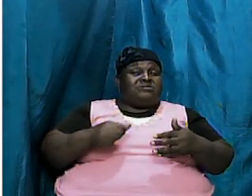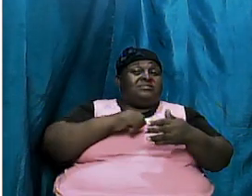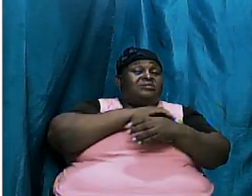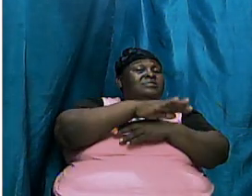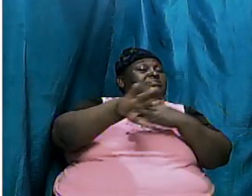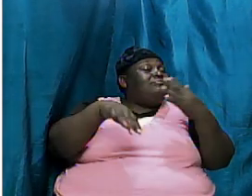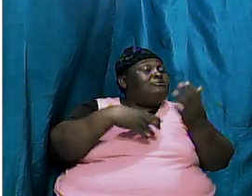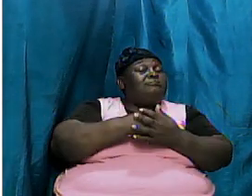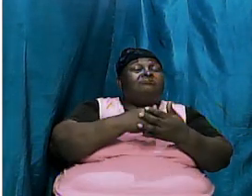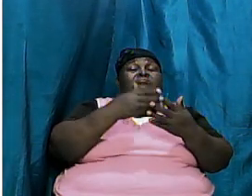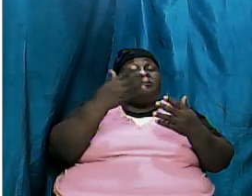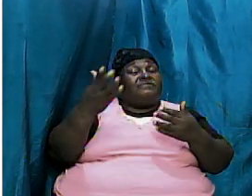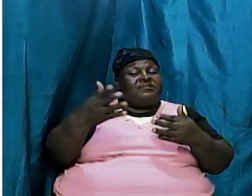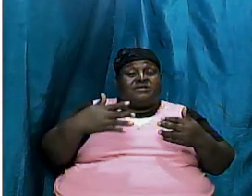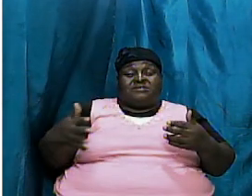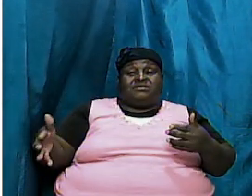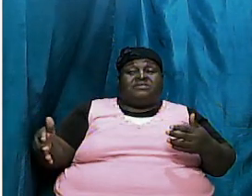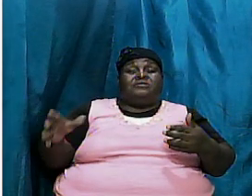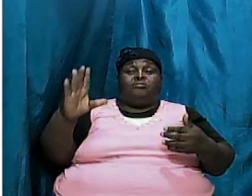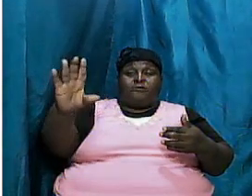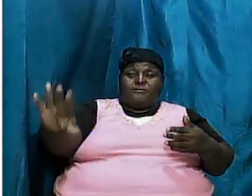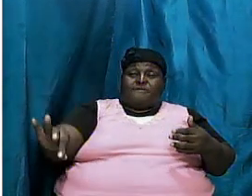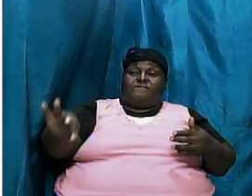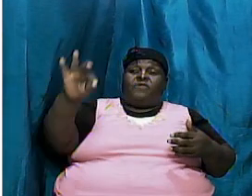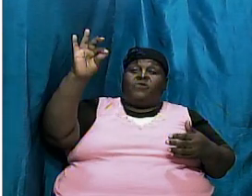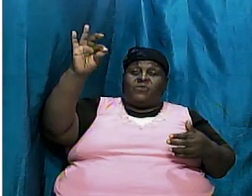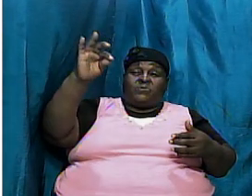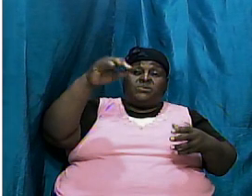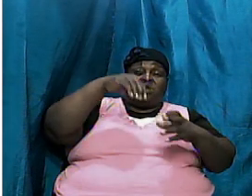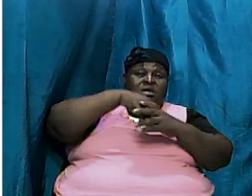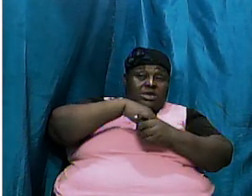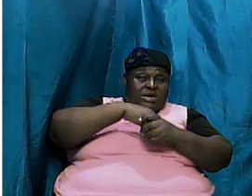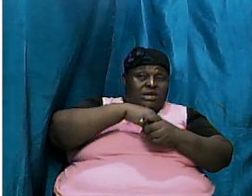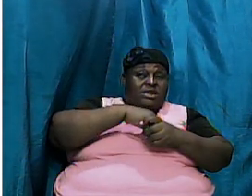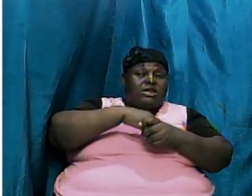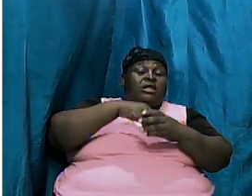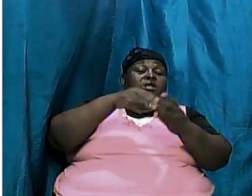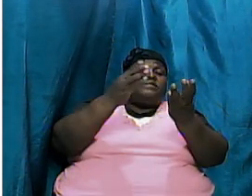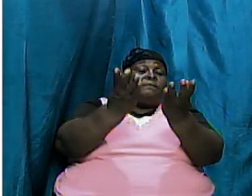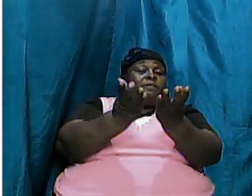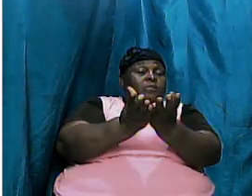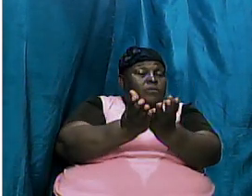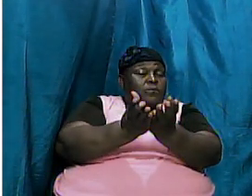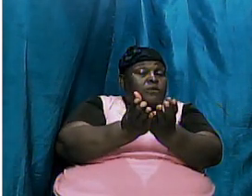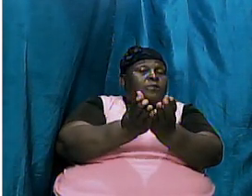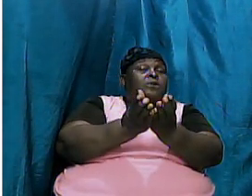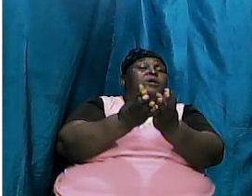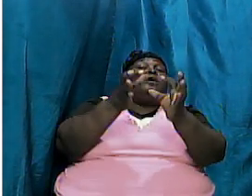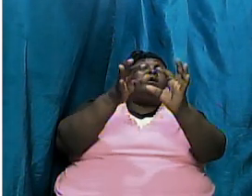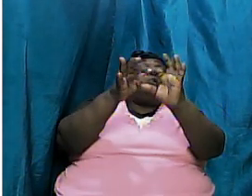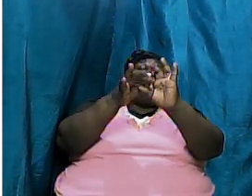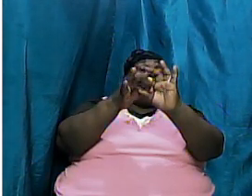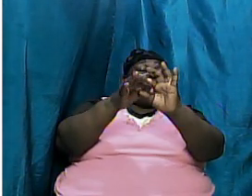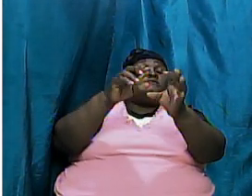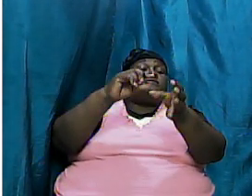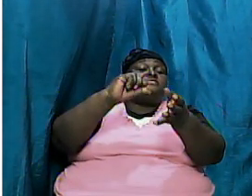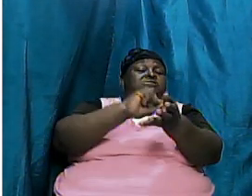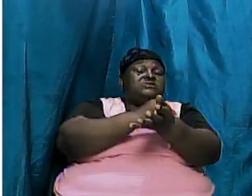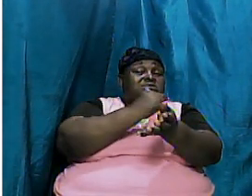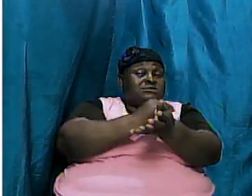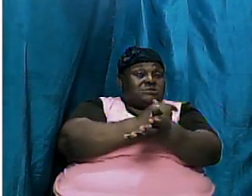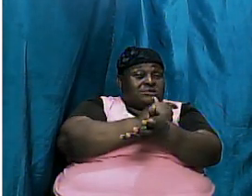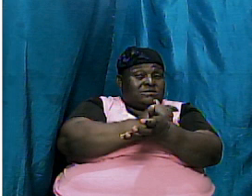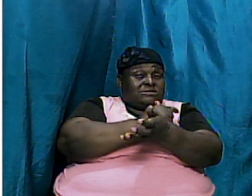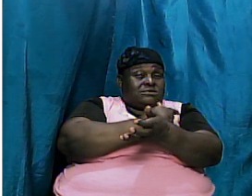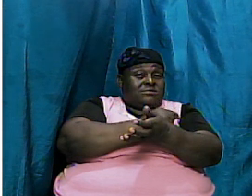of these things can be found in the book of Genesis but